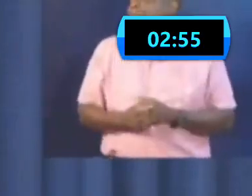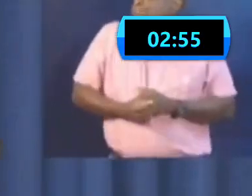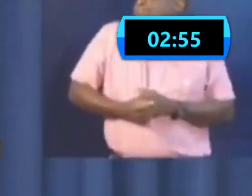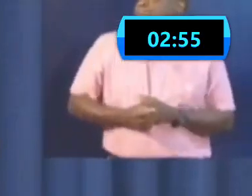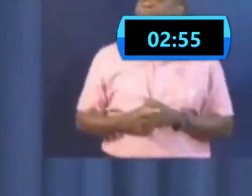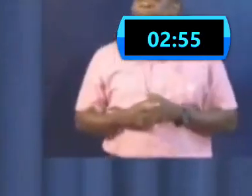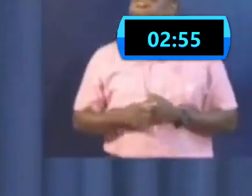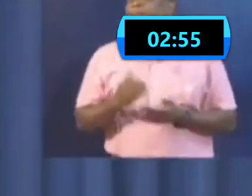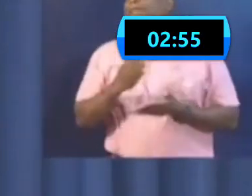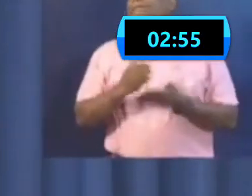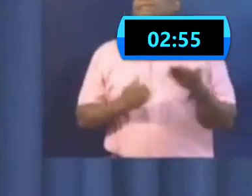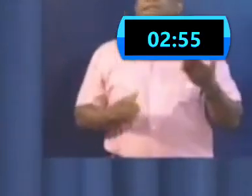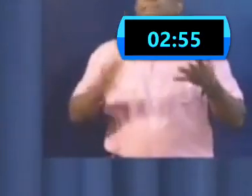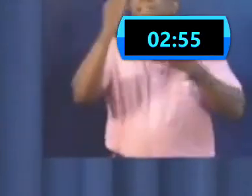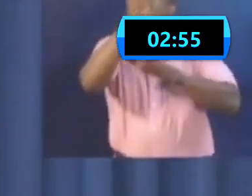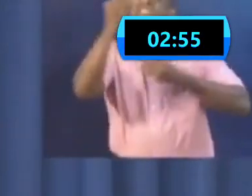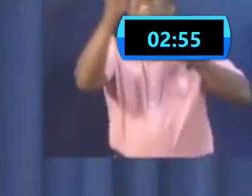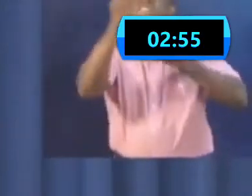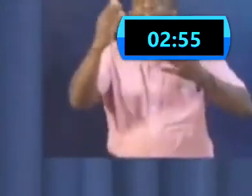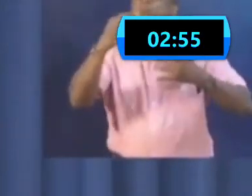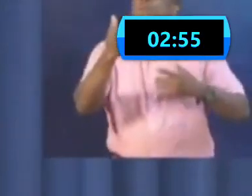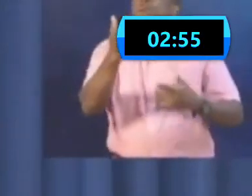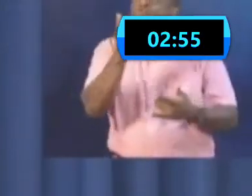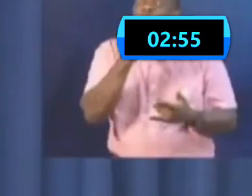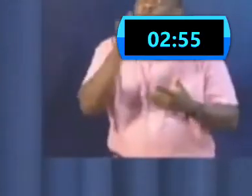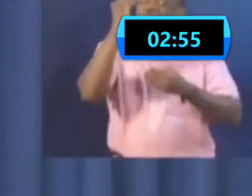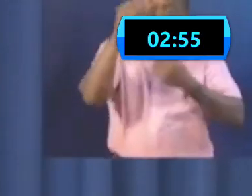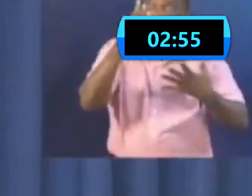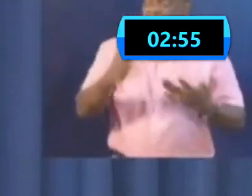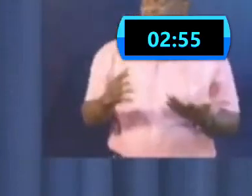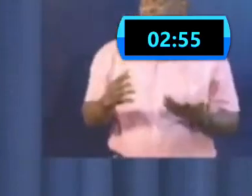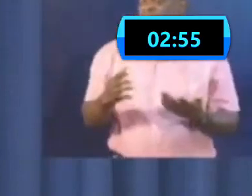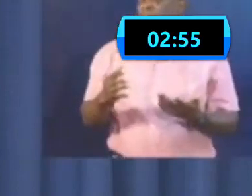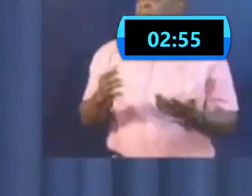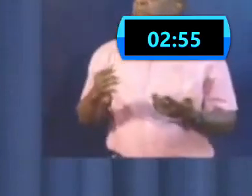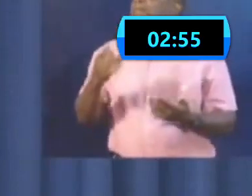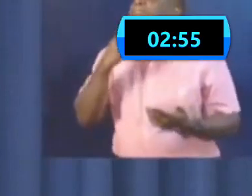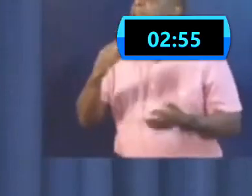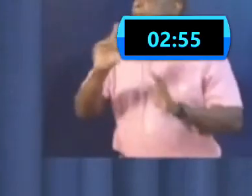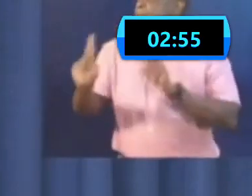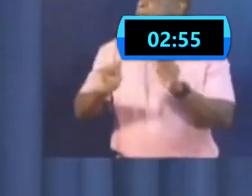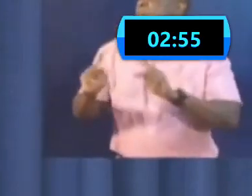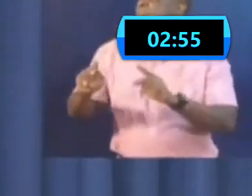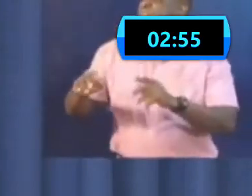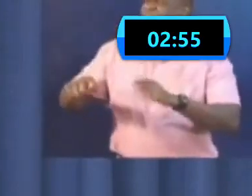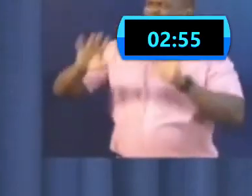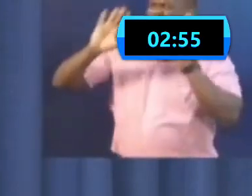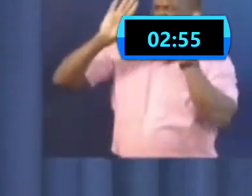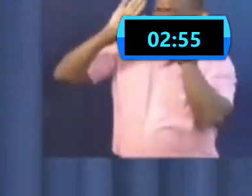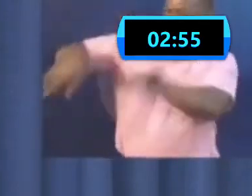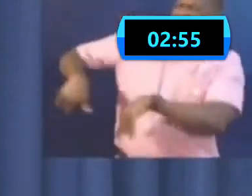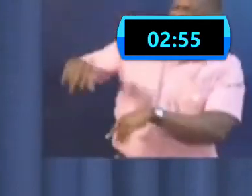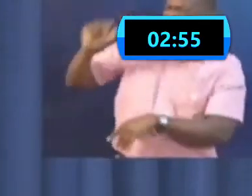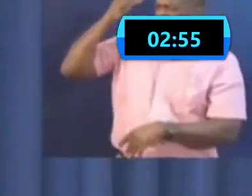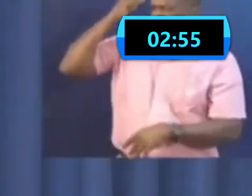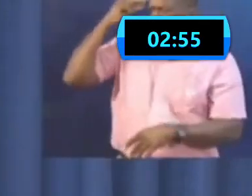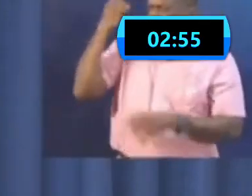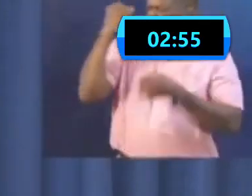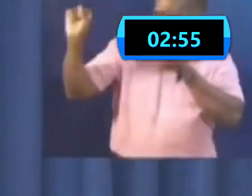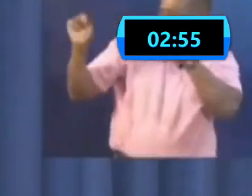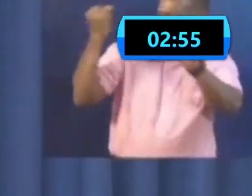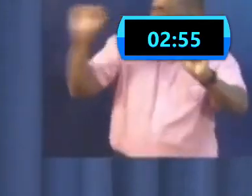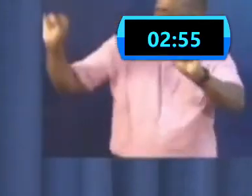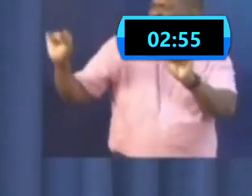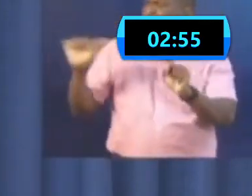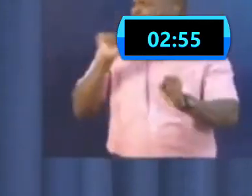misinformation and encouraging people not to cooperate and so on. We had all of that. All of that we had. And we've come to the